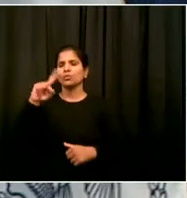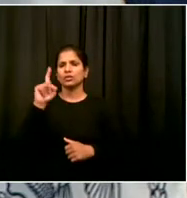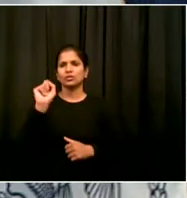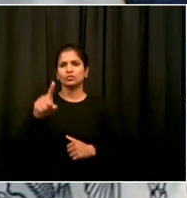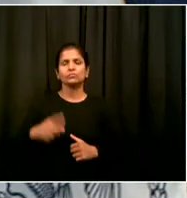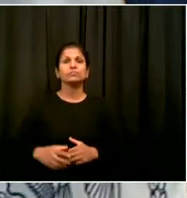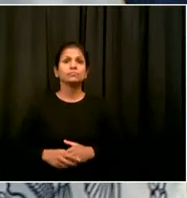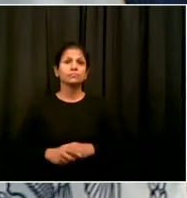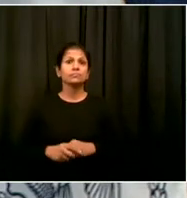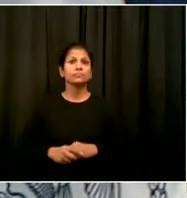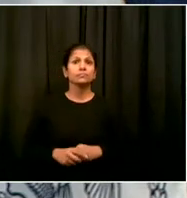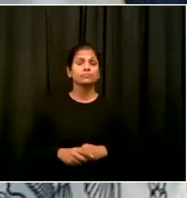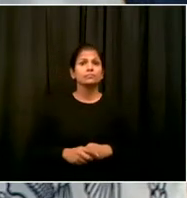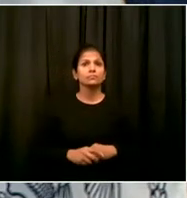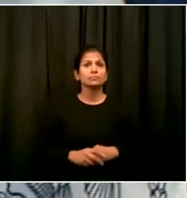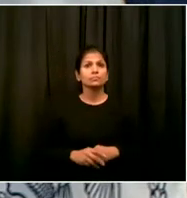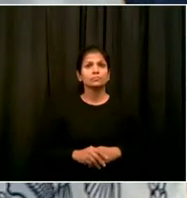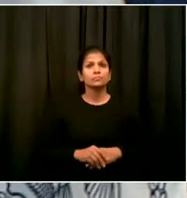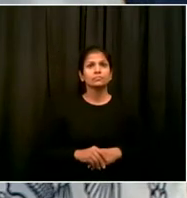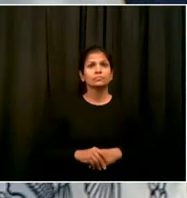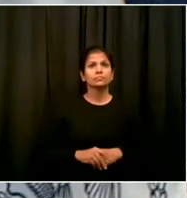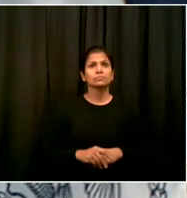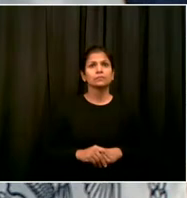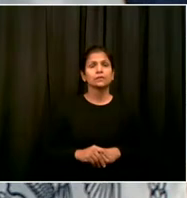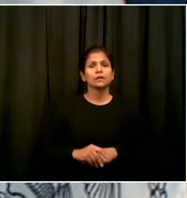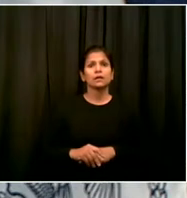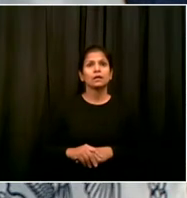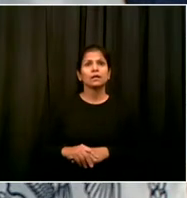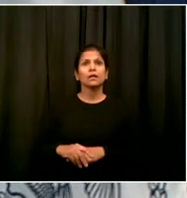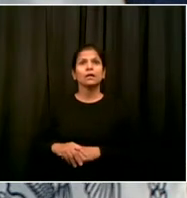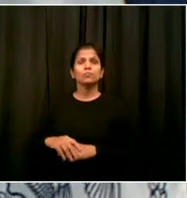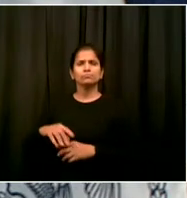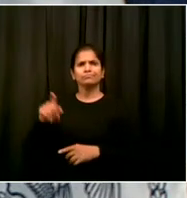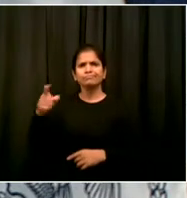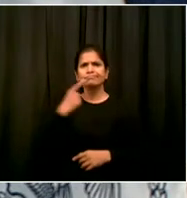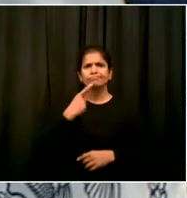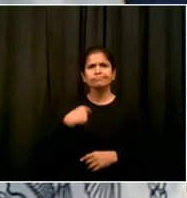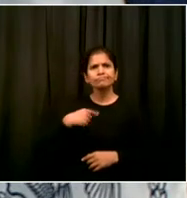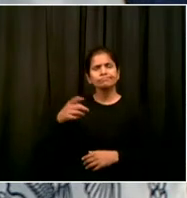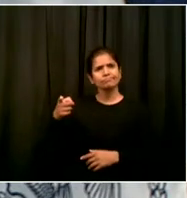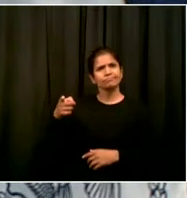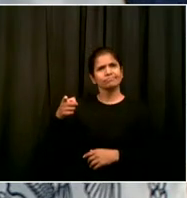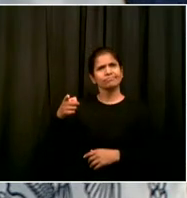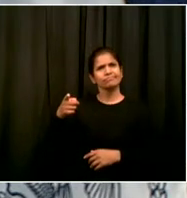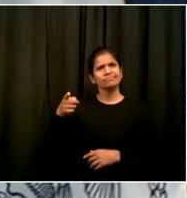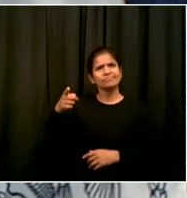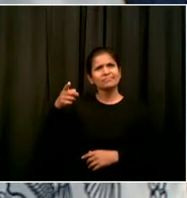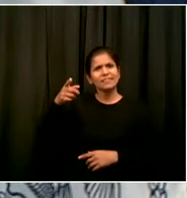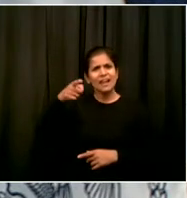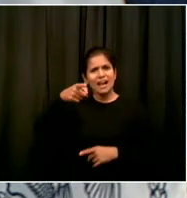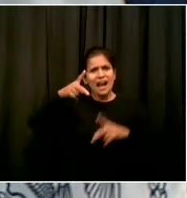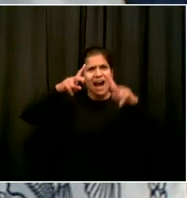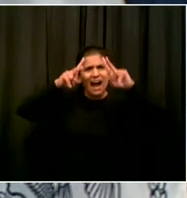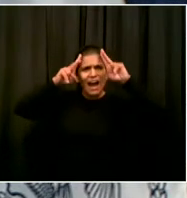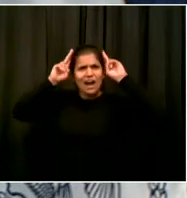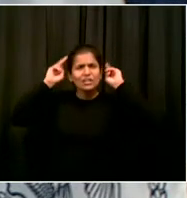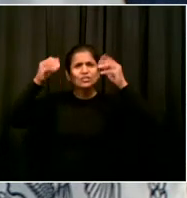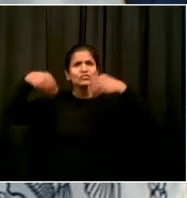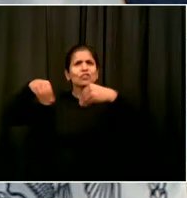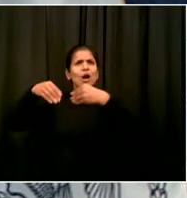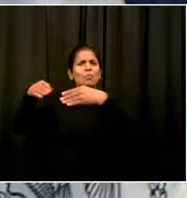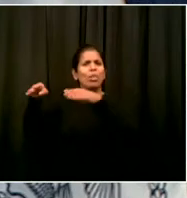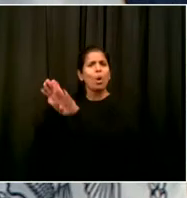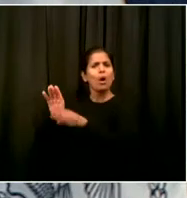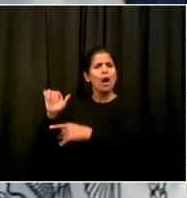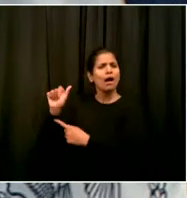you said we need to, you know, see what we can do to stop this kind of stuff. And here today, you're announcing that stores that